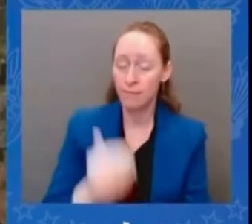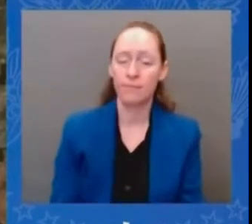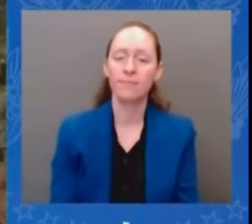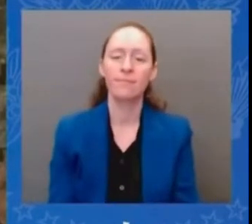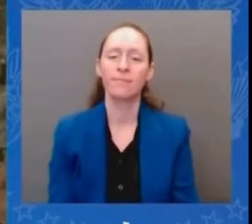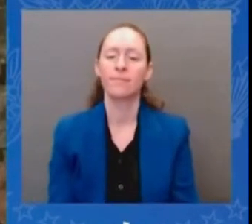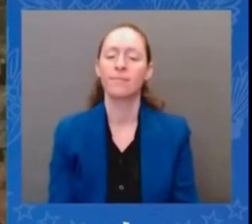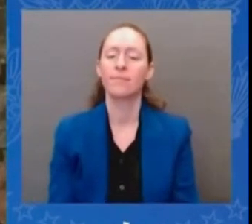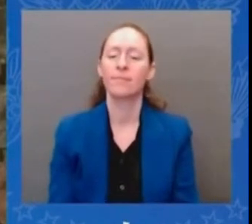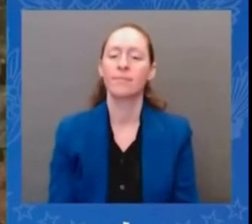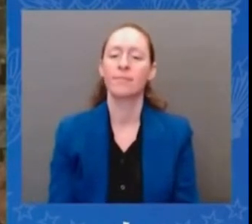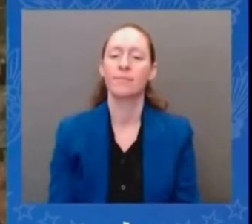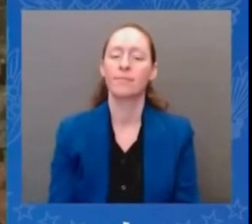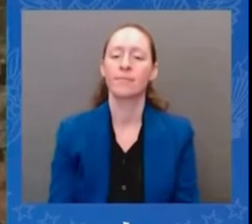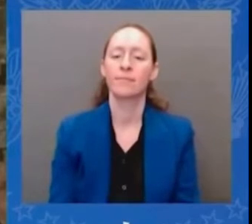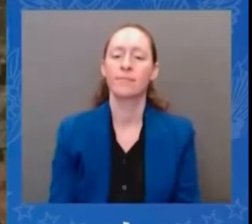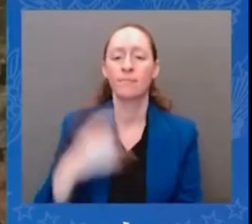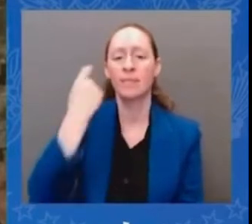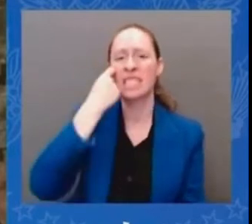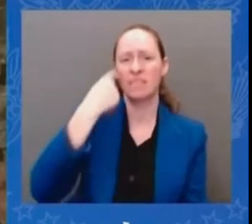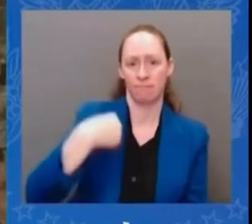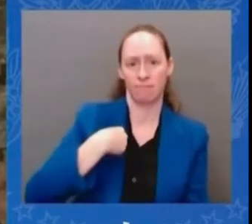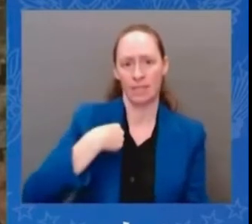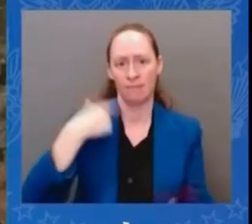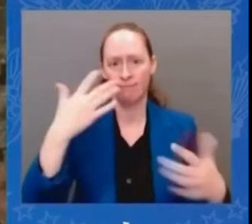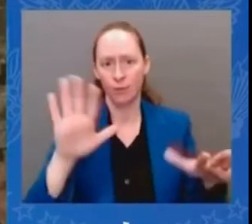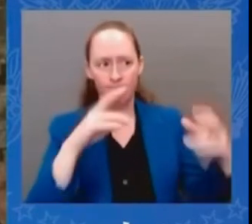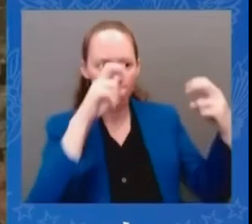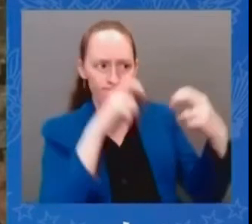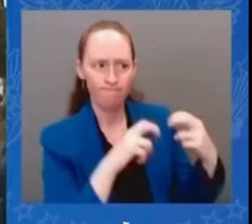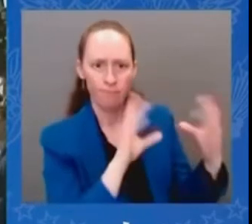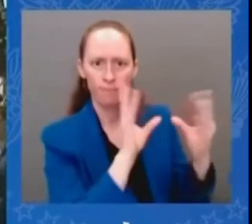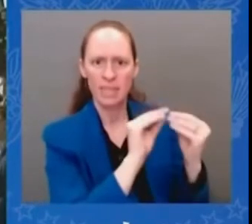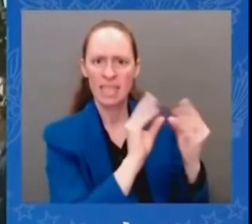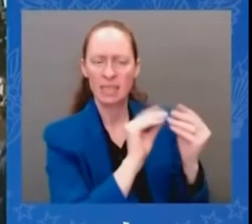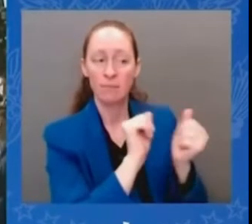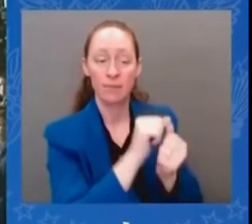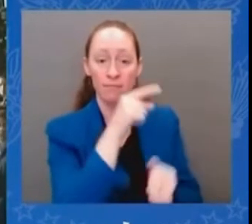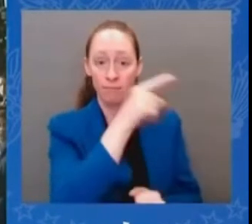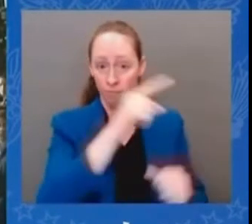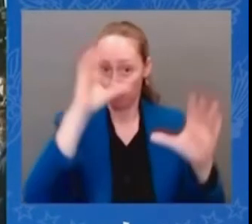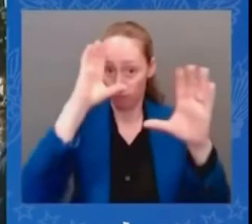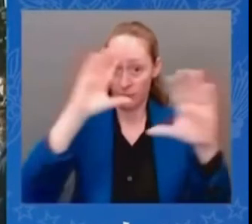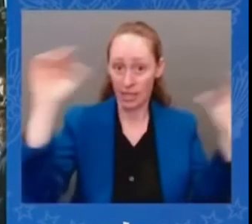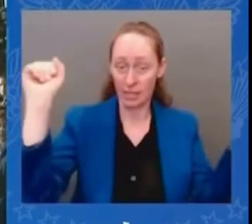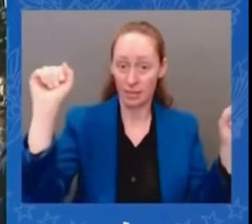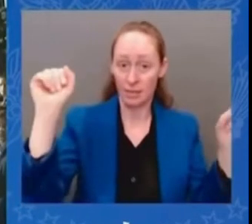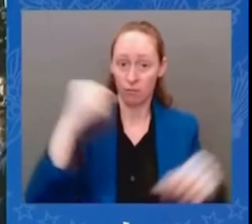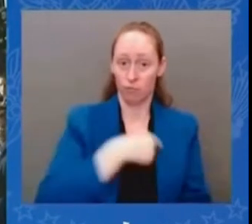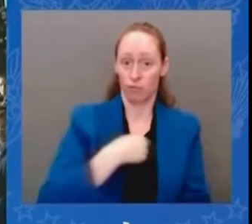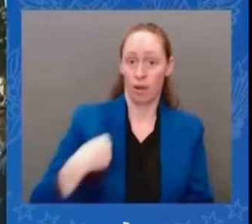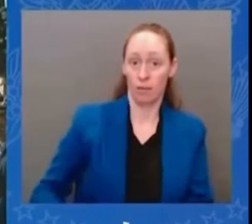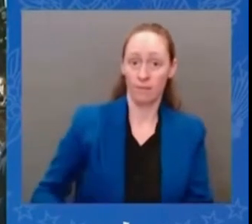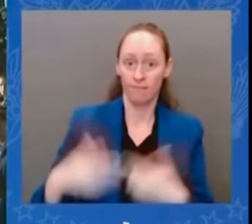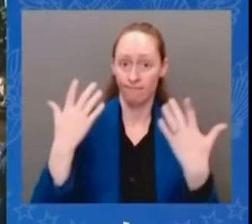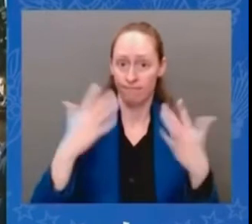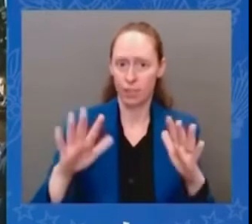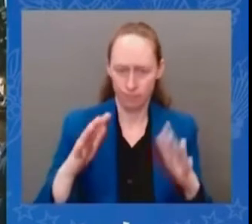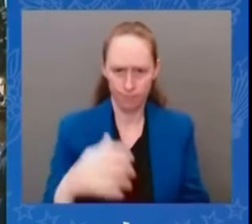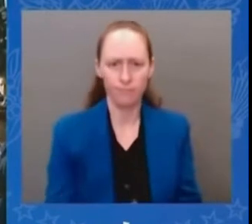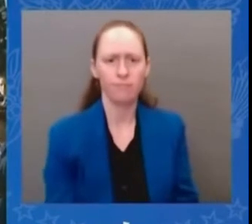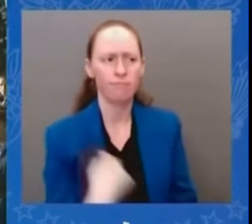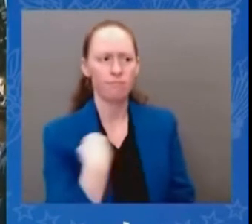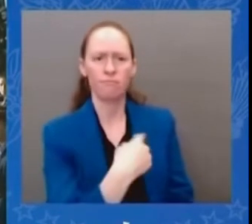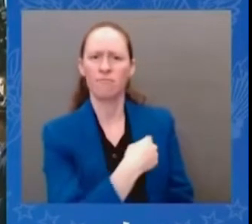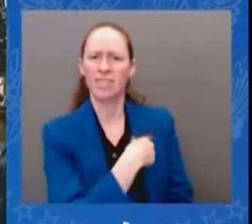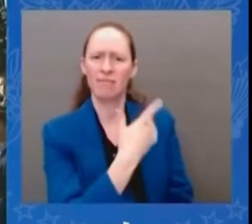conversation about our intentions and our priorities it was clear he was clear and i was clear that we'll